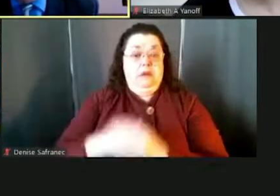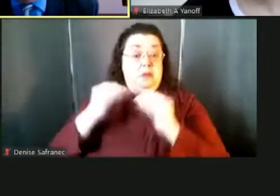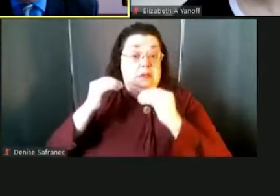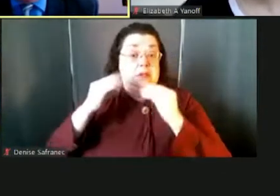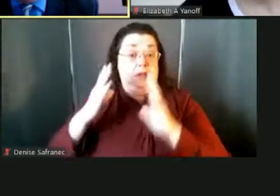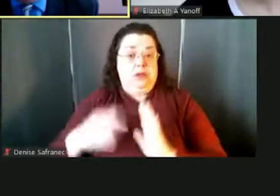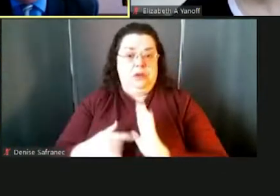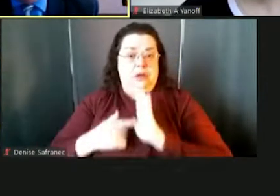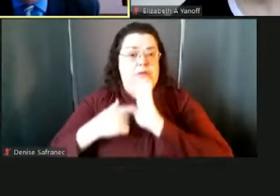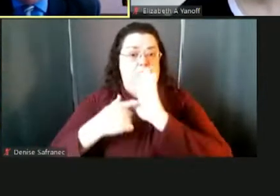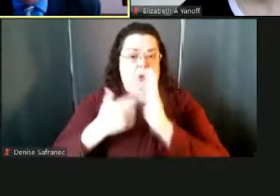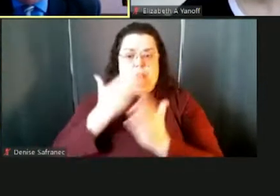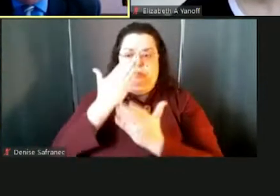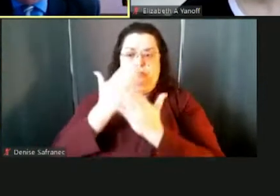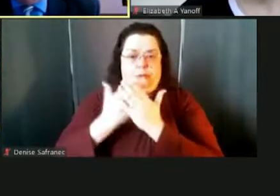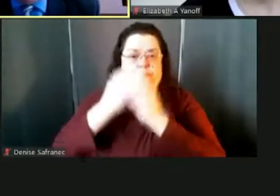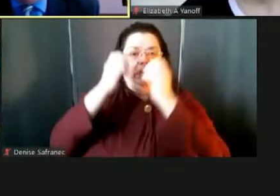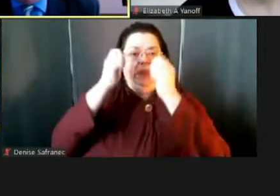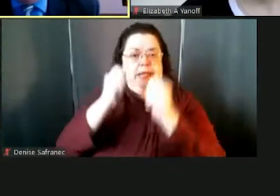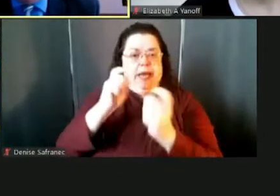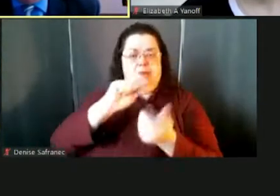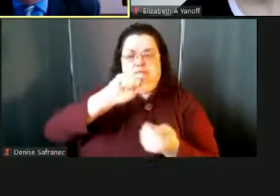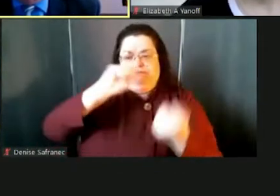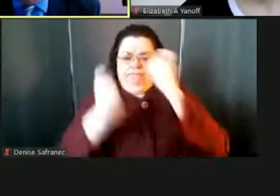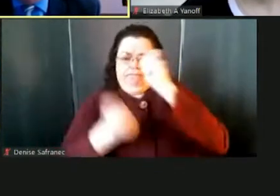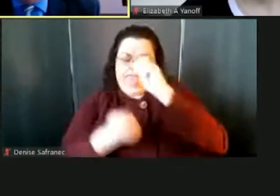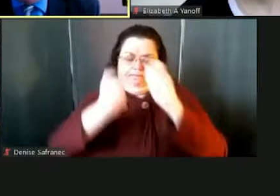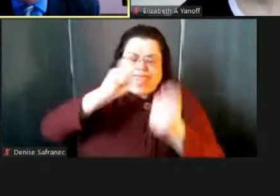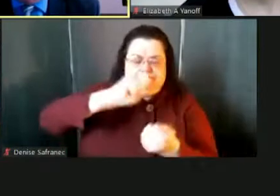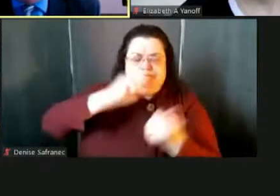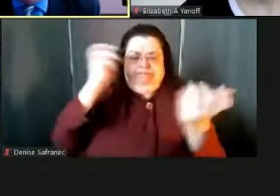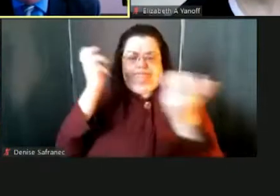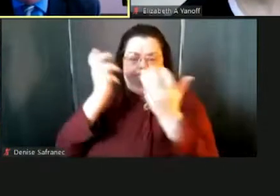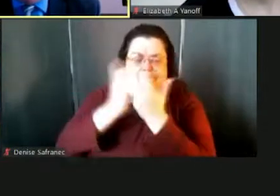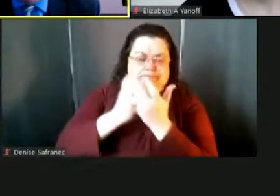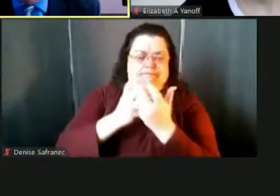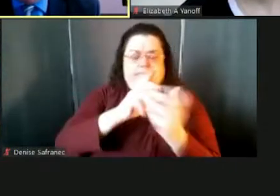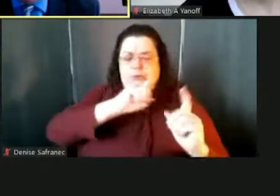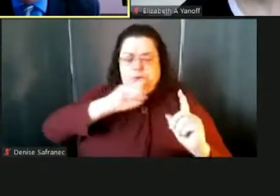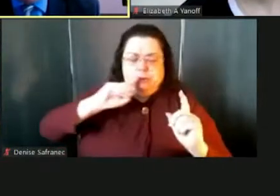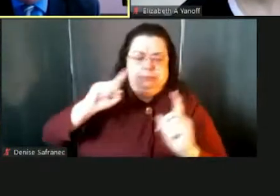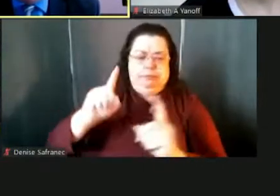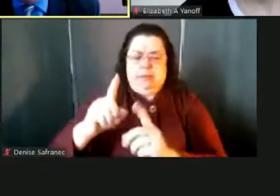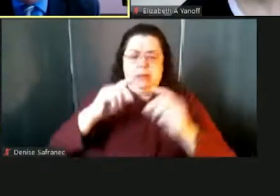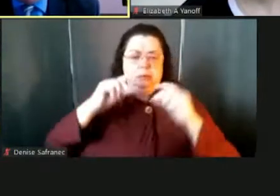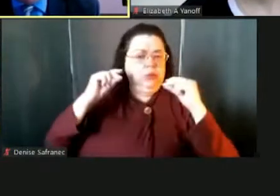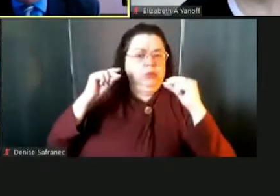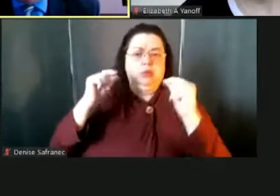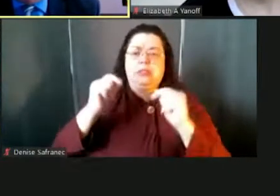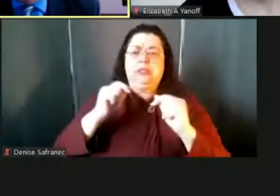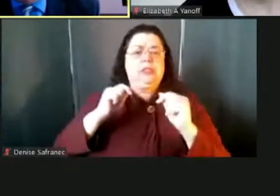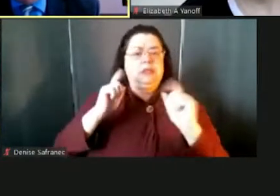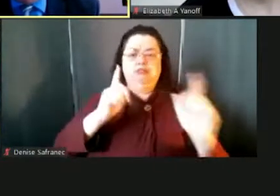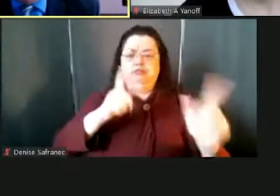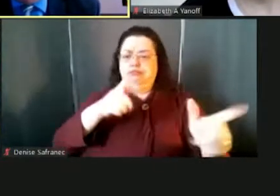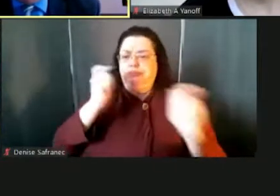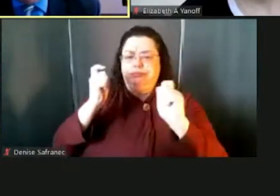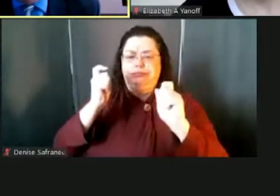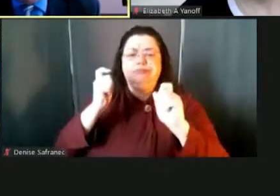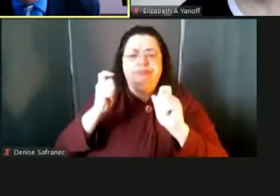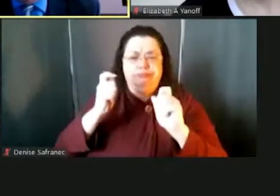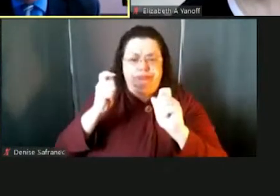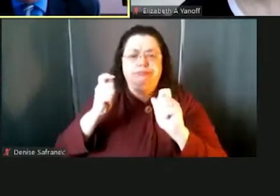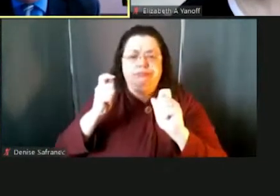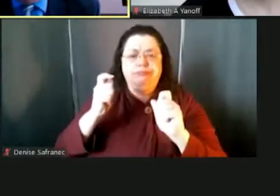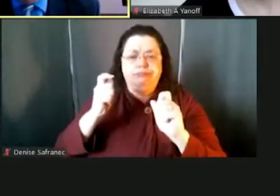have shown that they are adaptable and that they can respond to changing student needs. And I really think that's something that we're going to